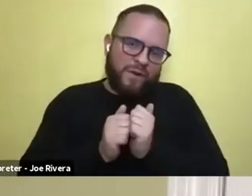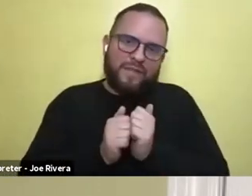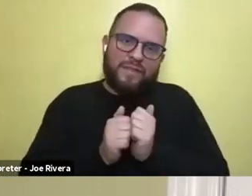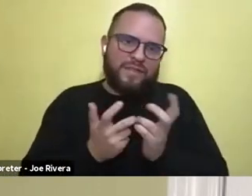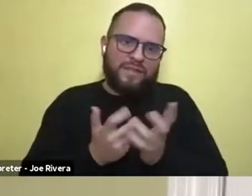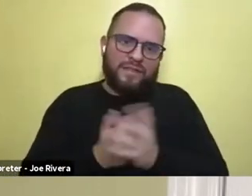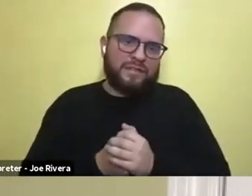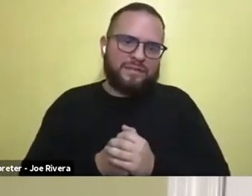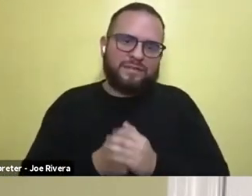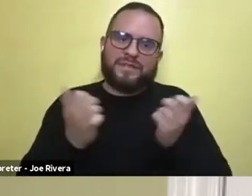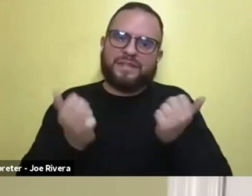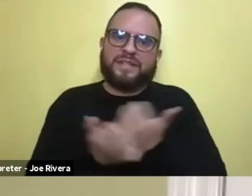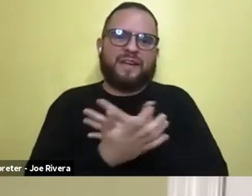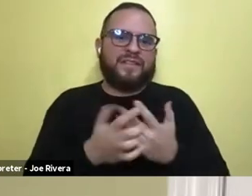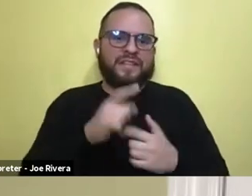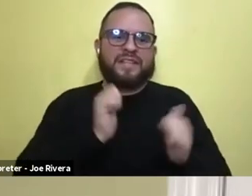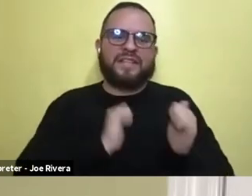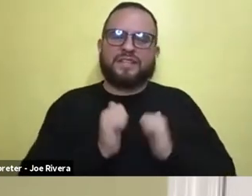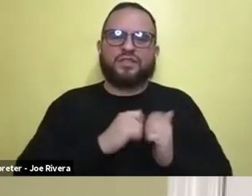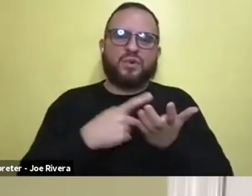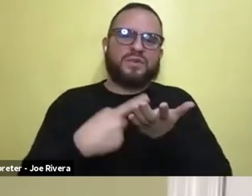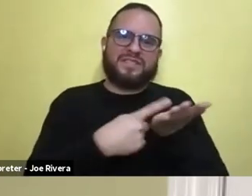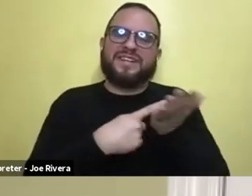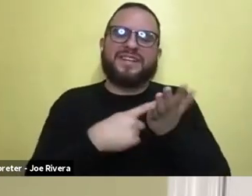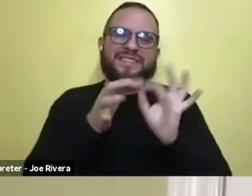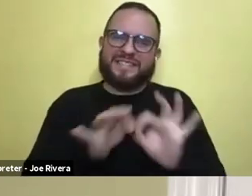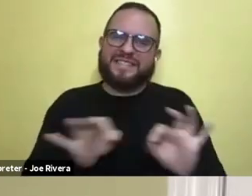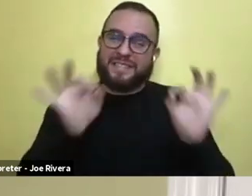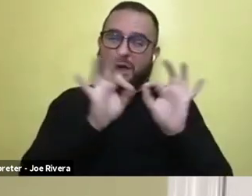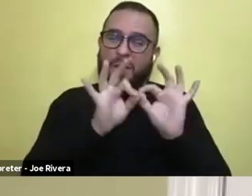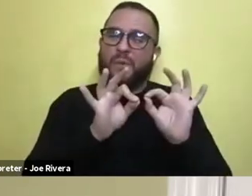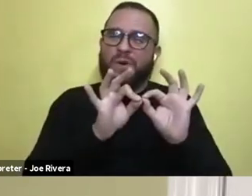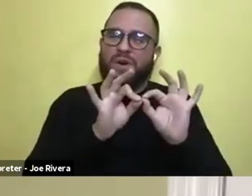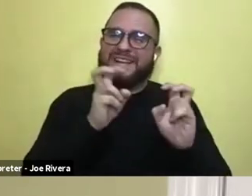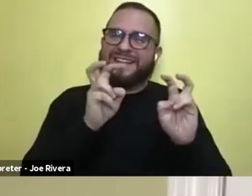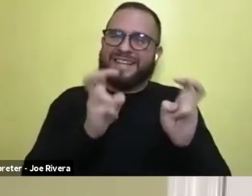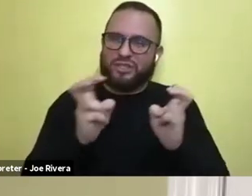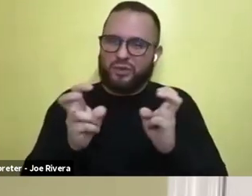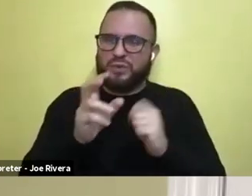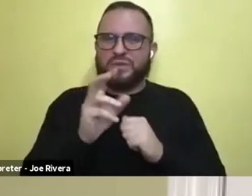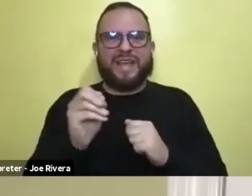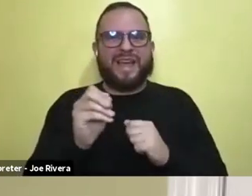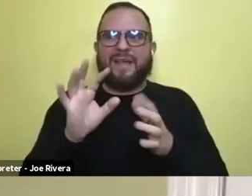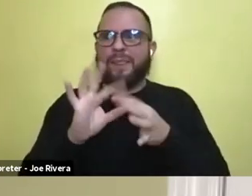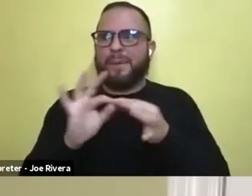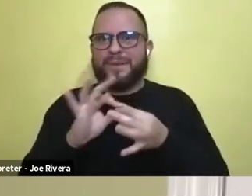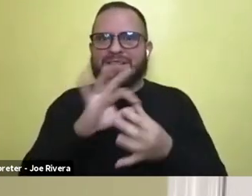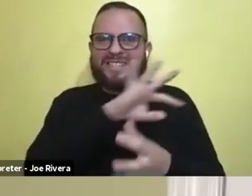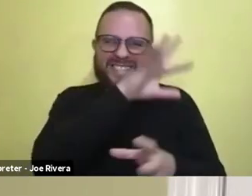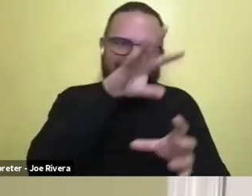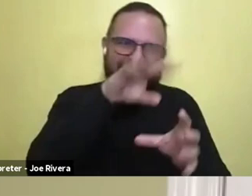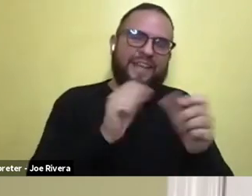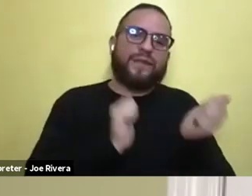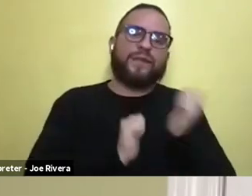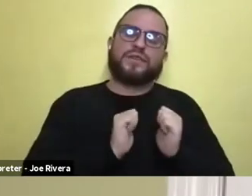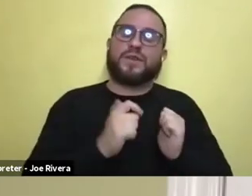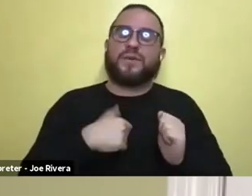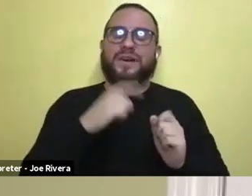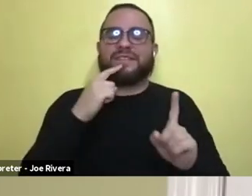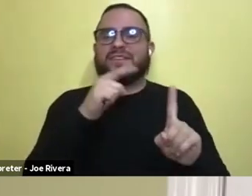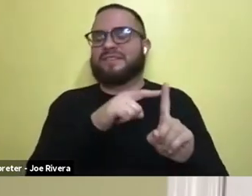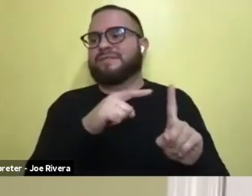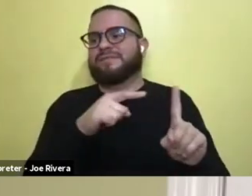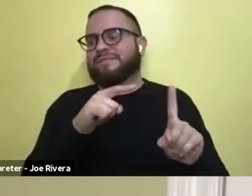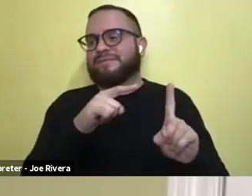that, you know, the show discusses all the important issues and all the messages that are contained in the show. Um, I, I think it just, it came